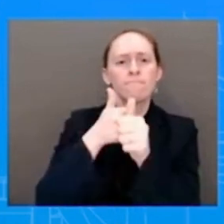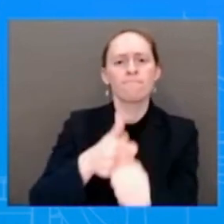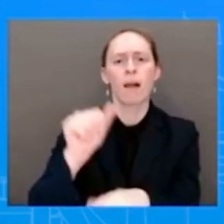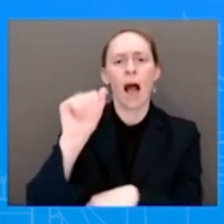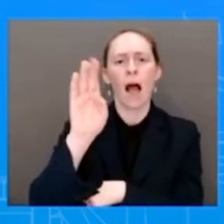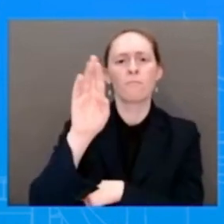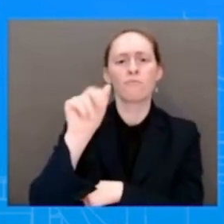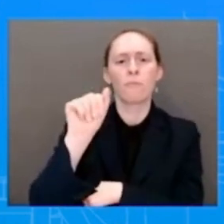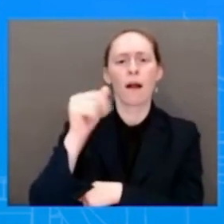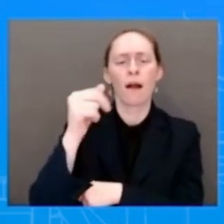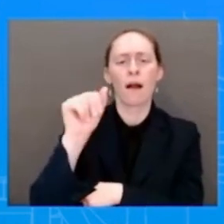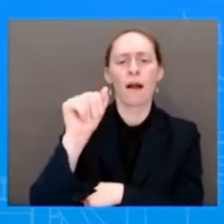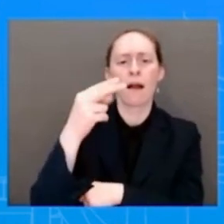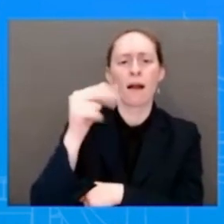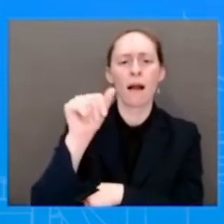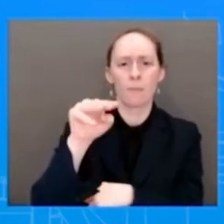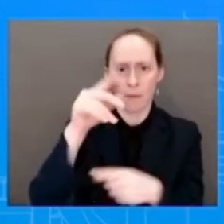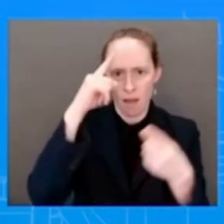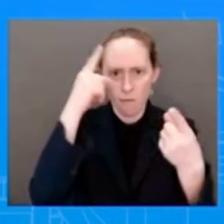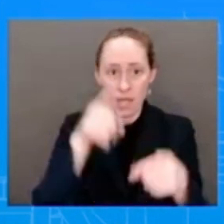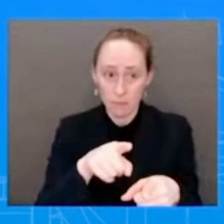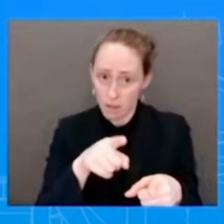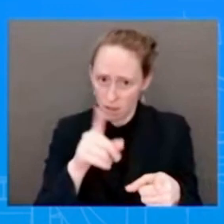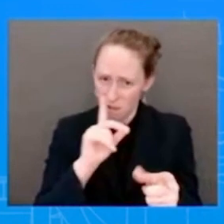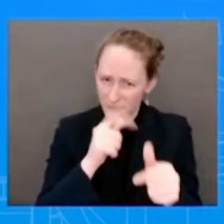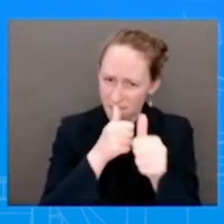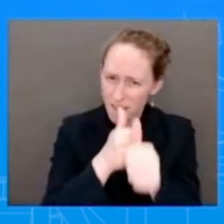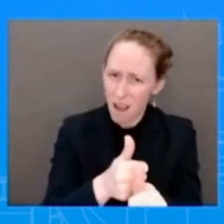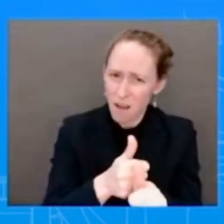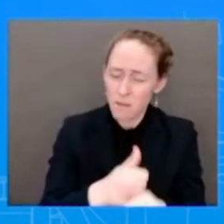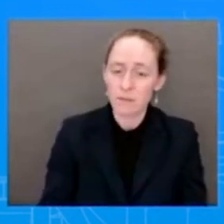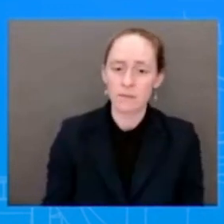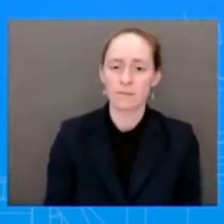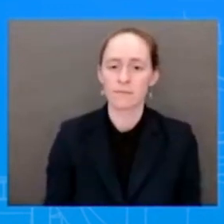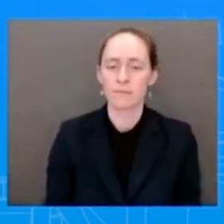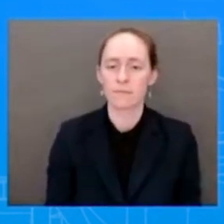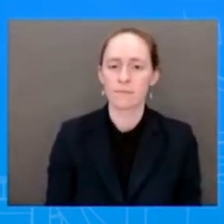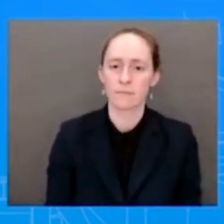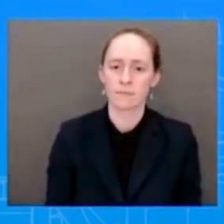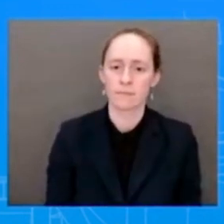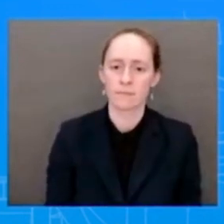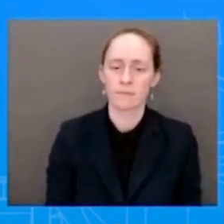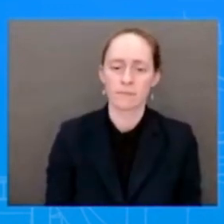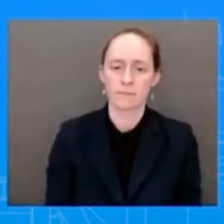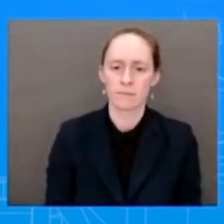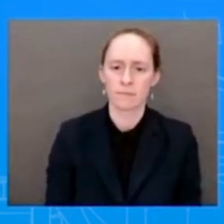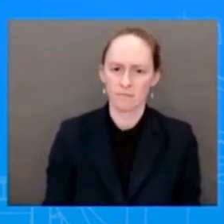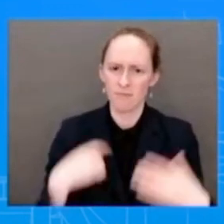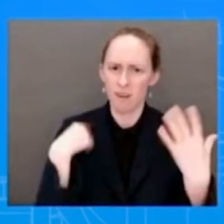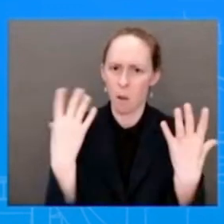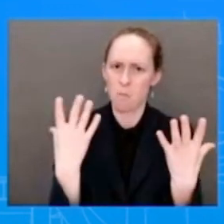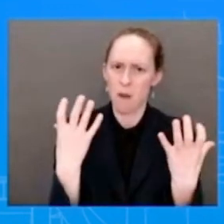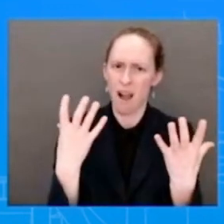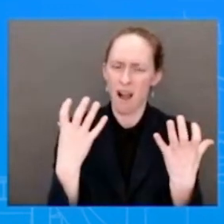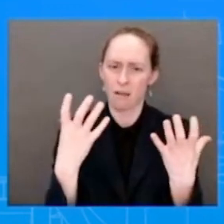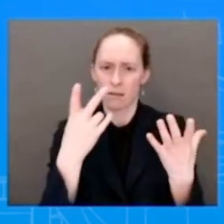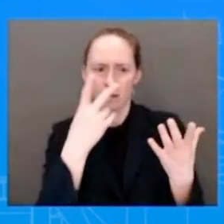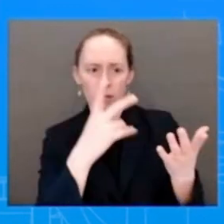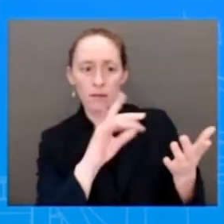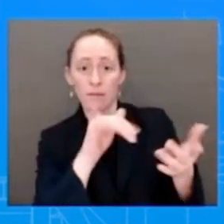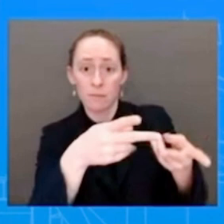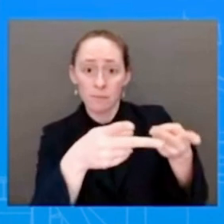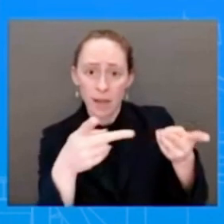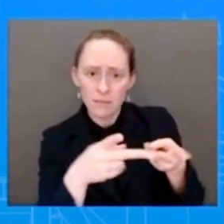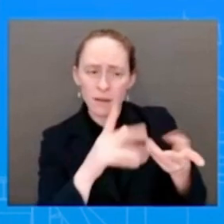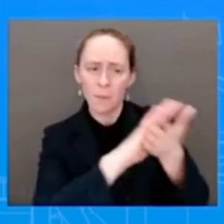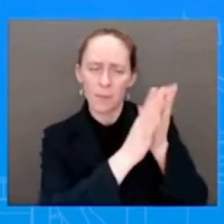integration throughout the region, including with Sudan, right, this particular meeting. So I would refer you to the governments of Israel and Sudan for more